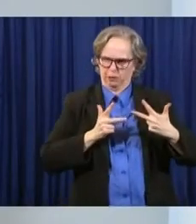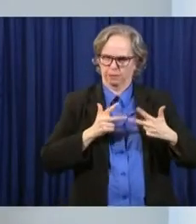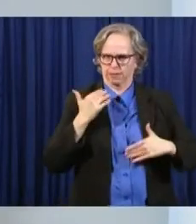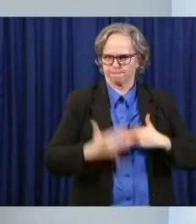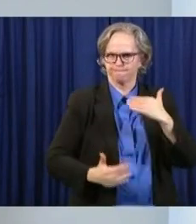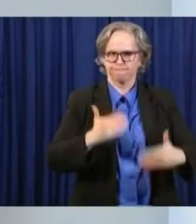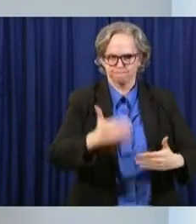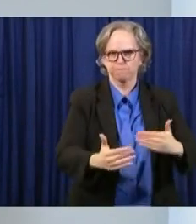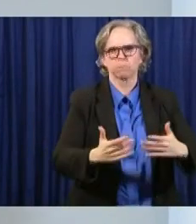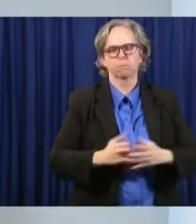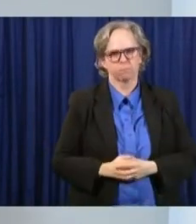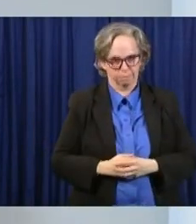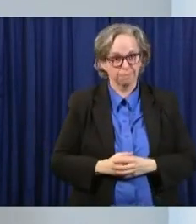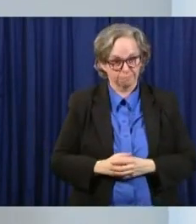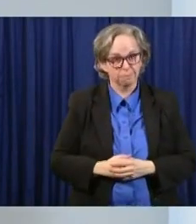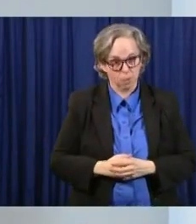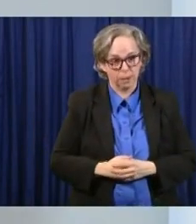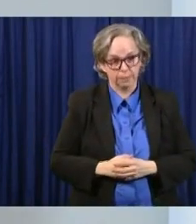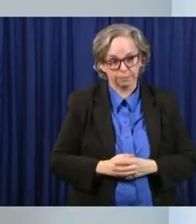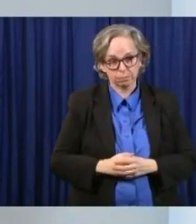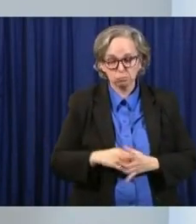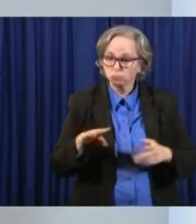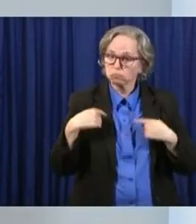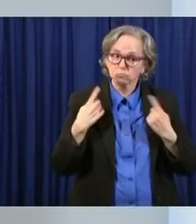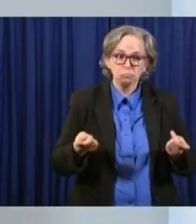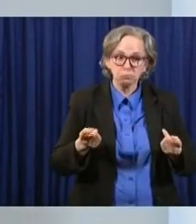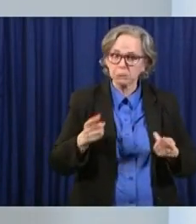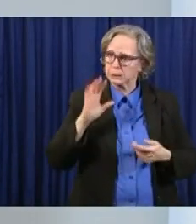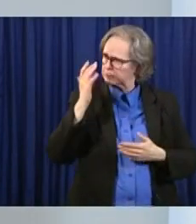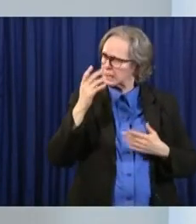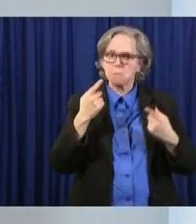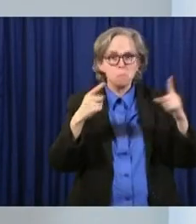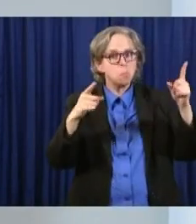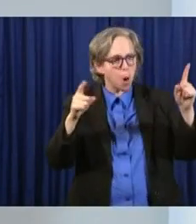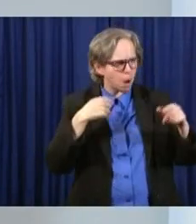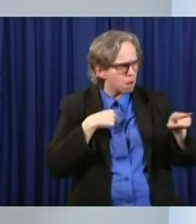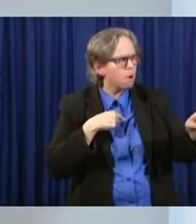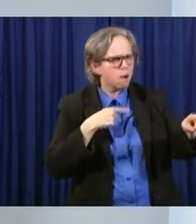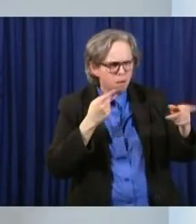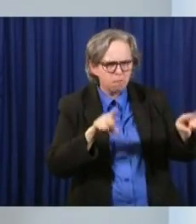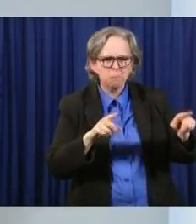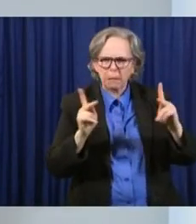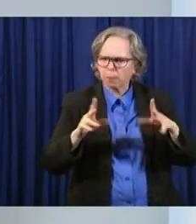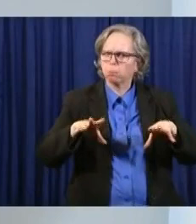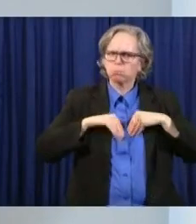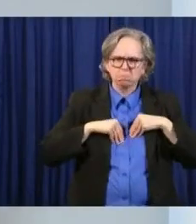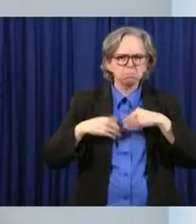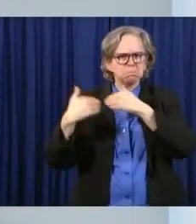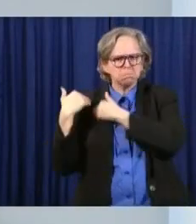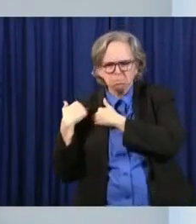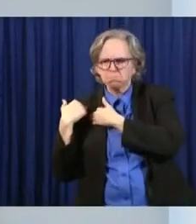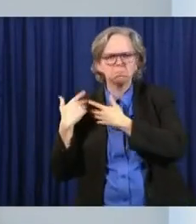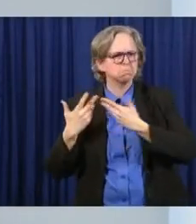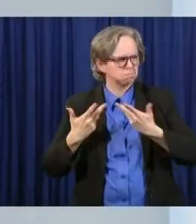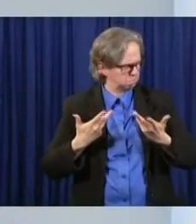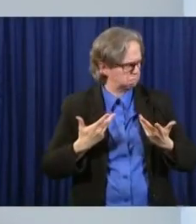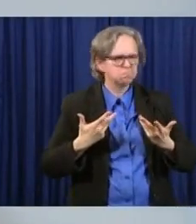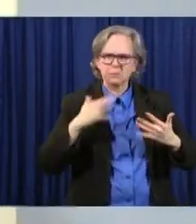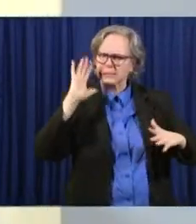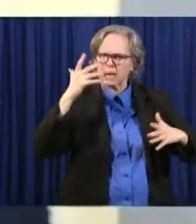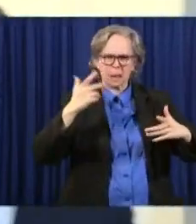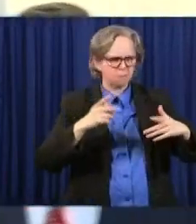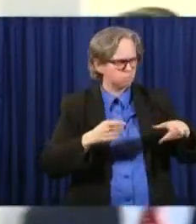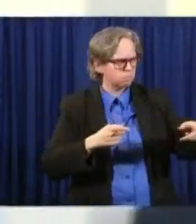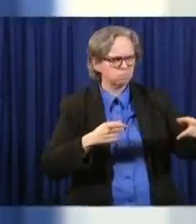But we found that's worked very well at holding people accountable throughout the experience we've had over the last six weeks or so.